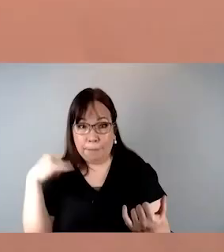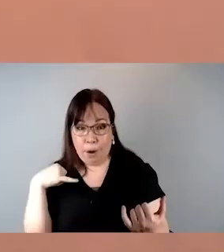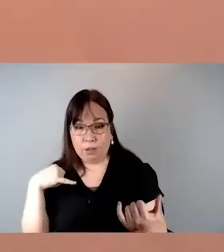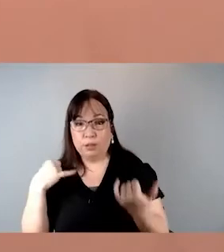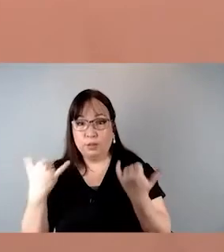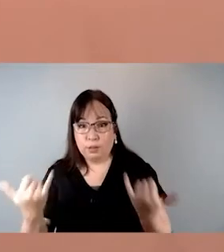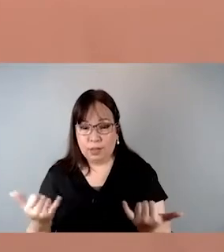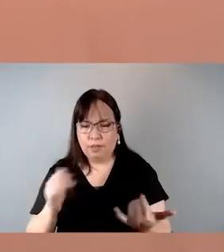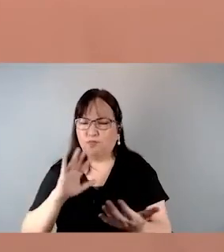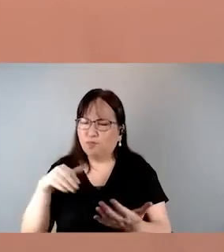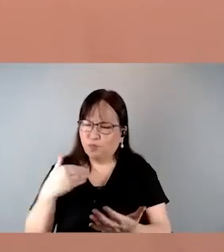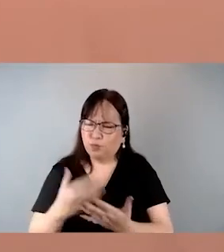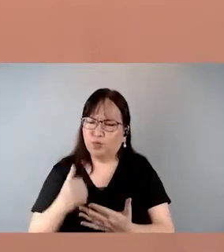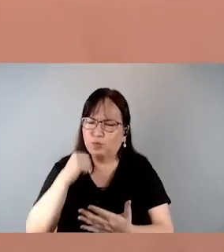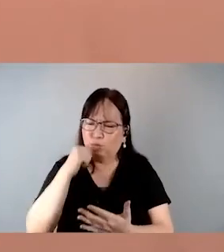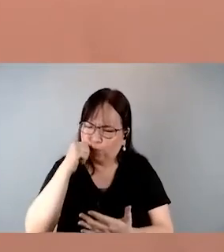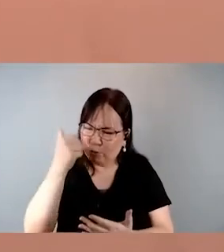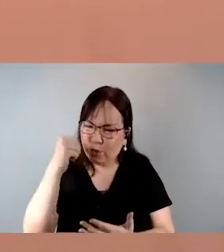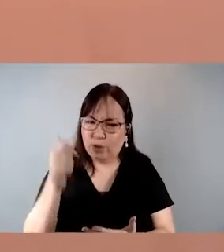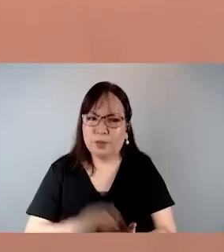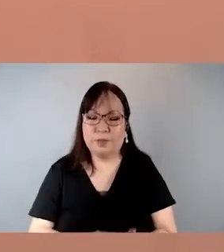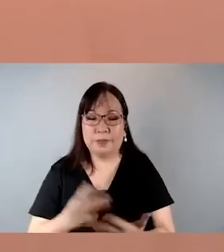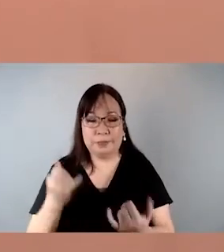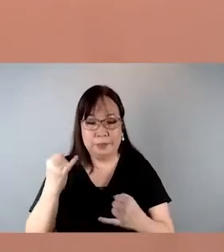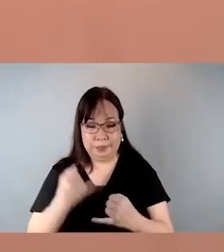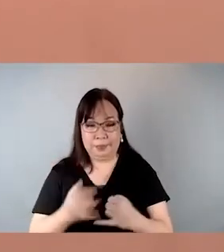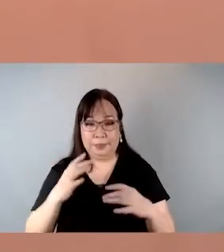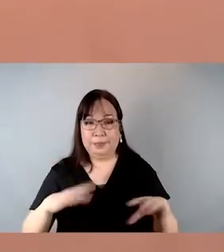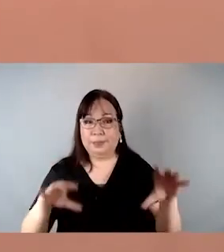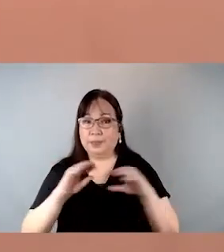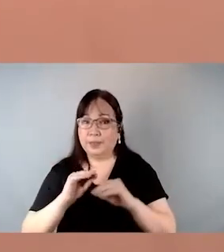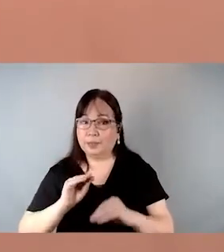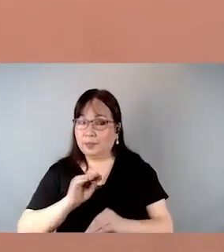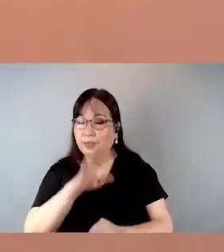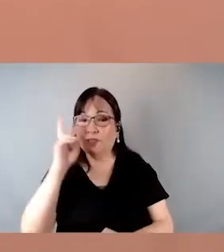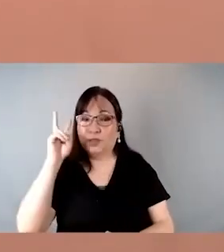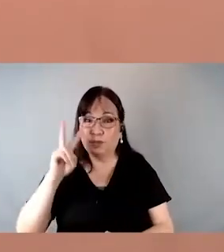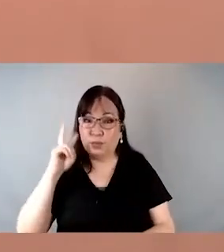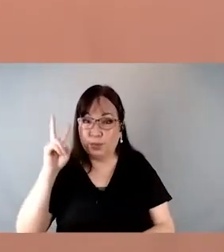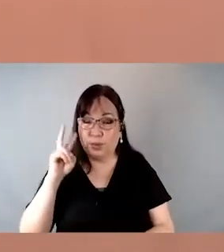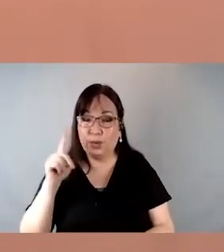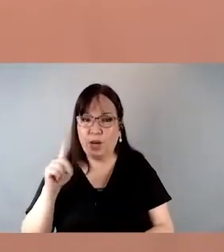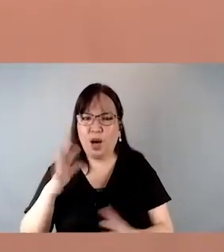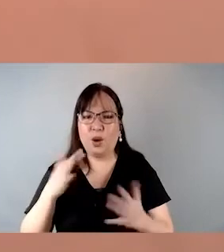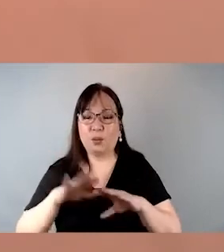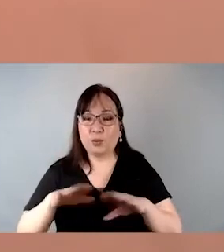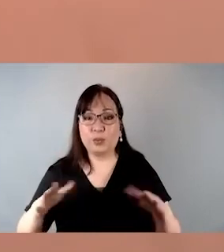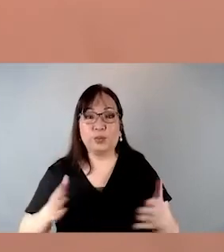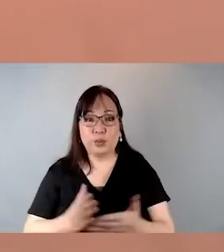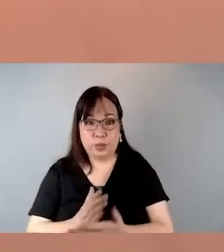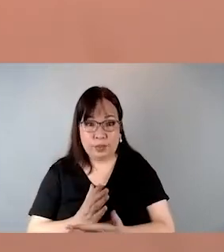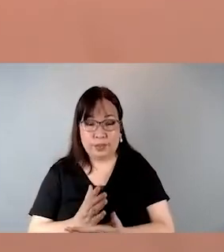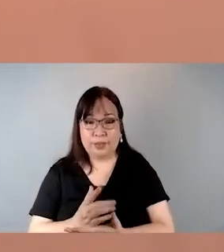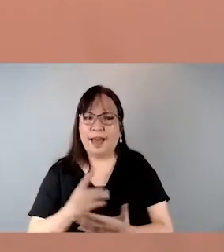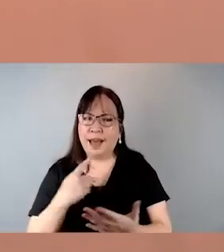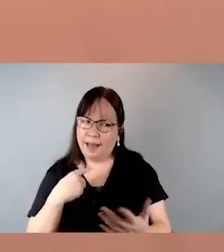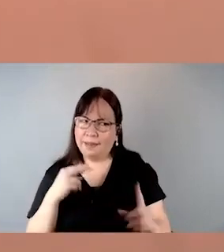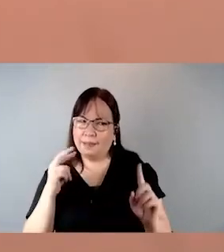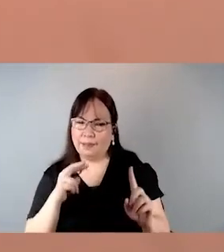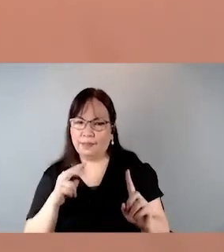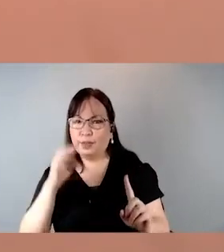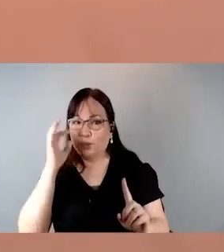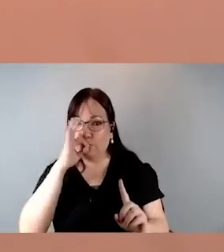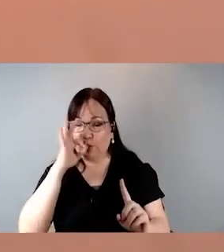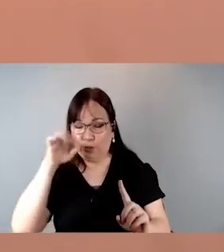I end now with this video from Consuelo Sobel Alger Foundation on how children's rights are in the